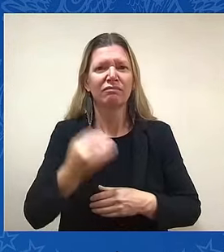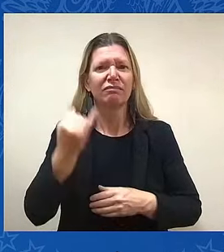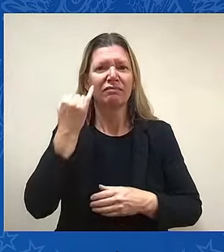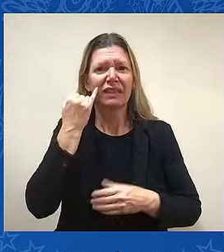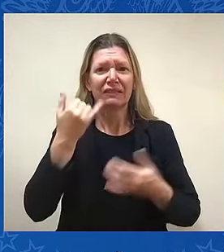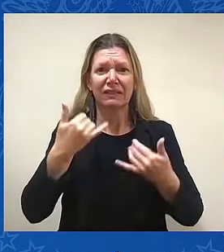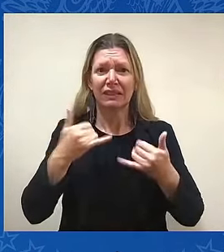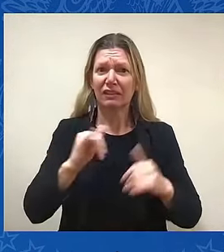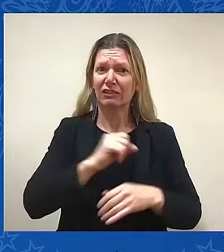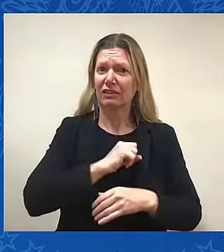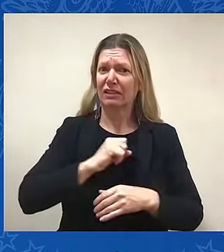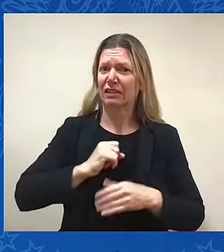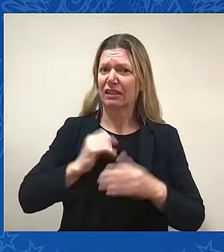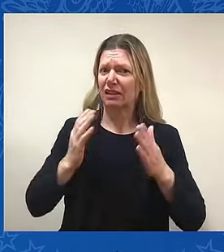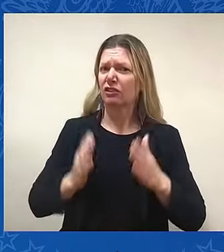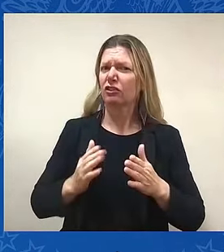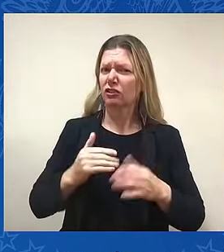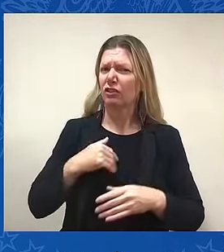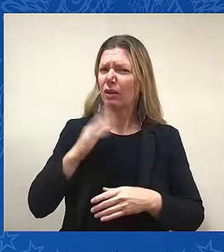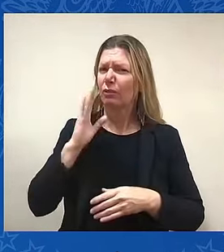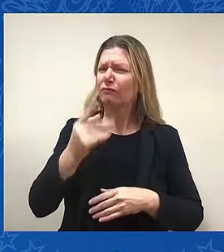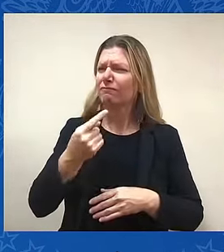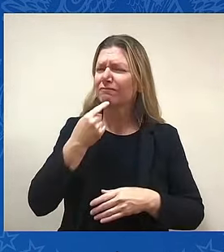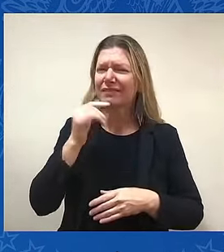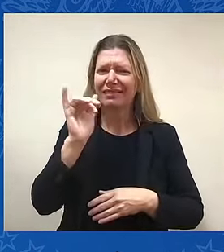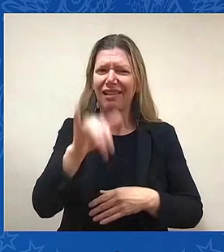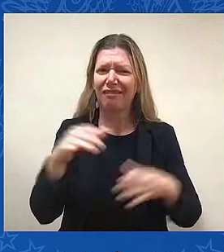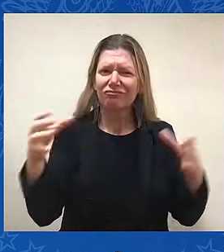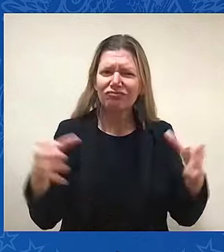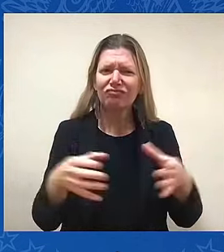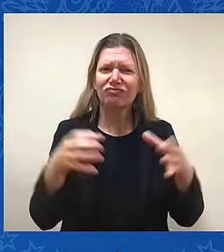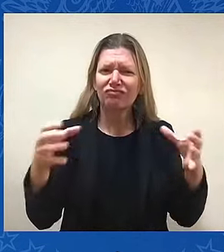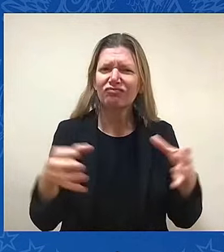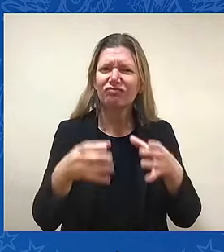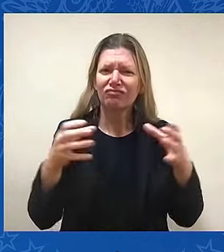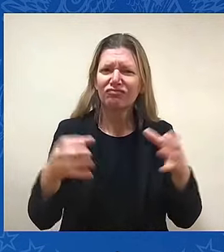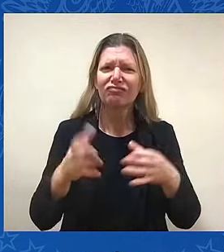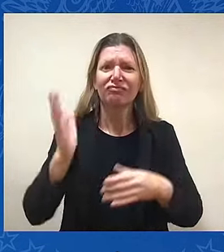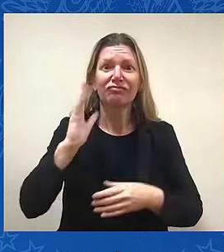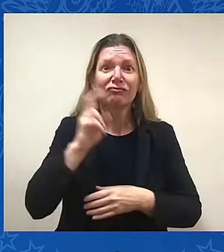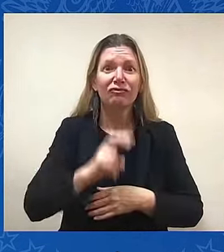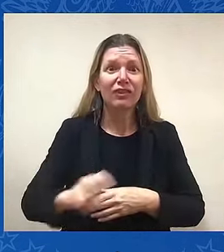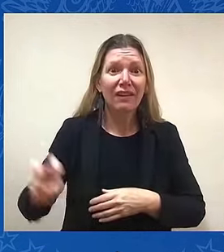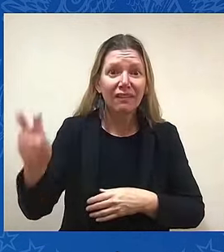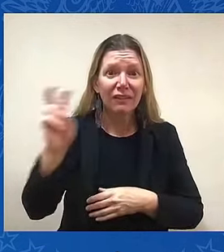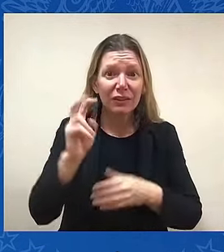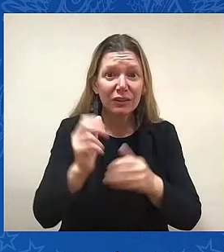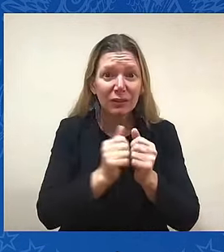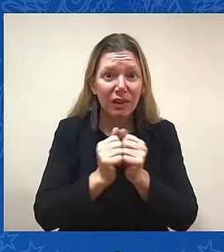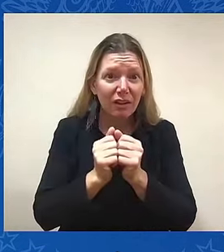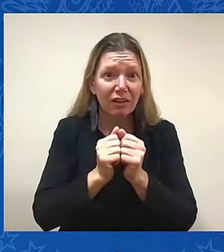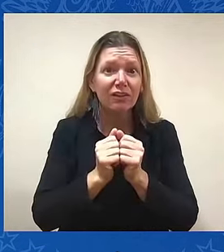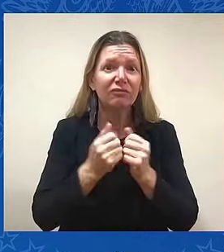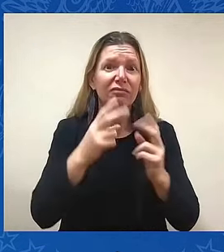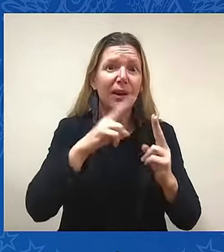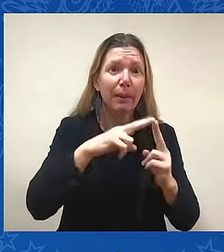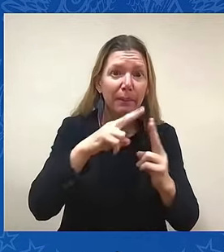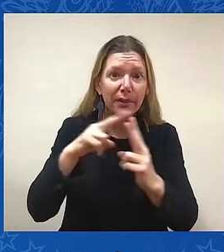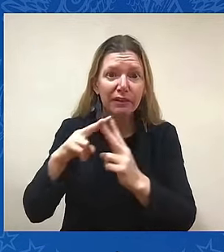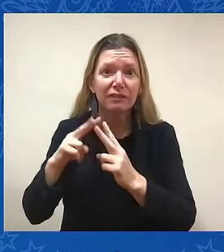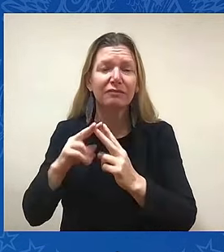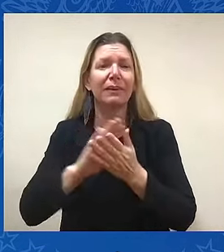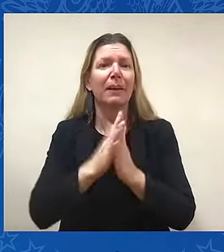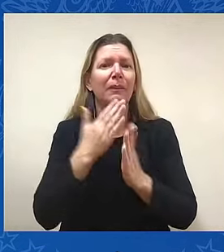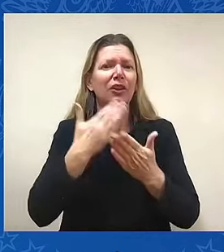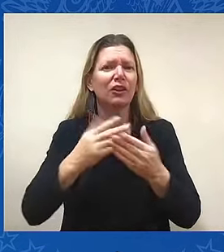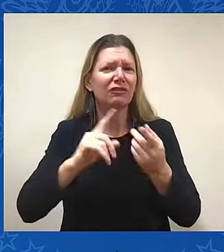as we used to. We used to travel together. We used to travel together as couples. We became good friends with the other party. As